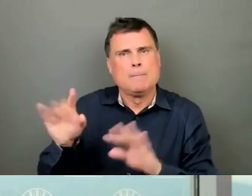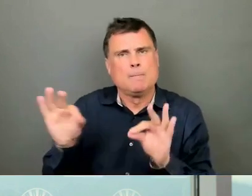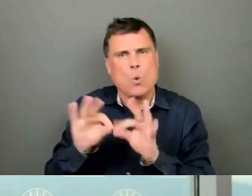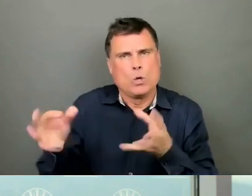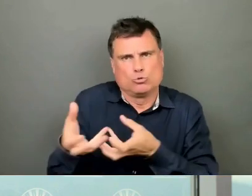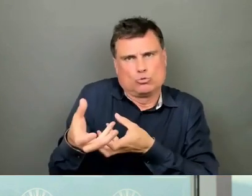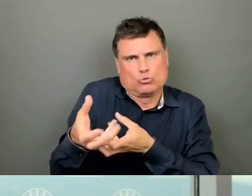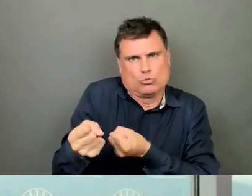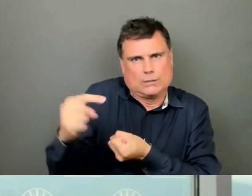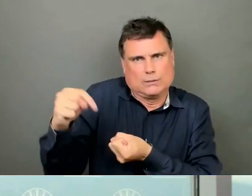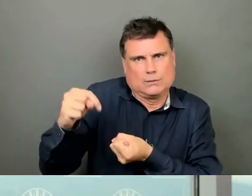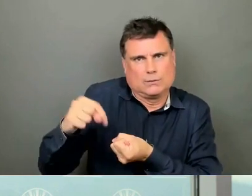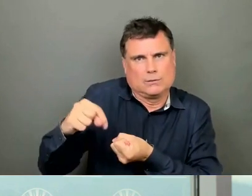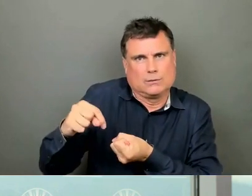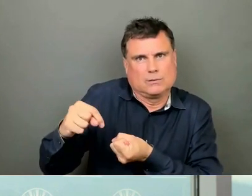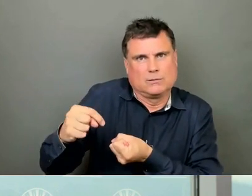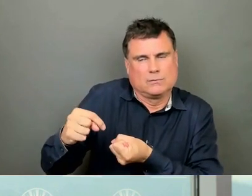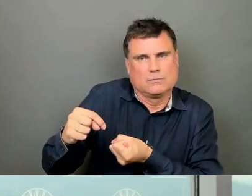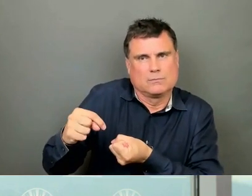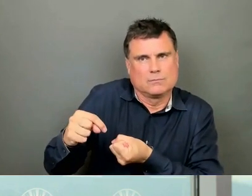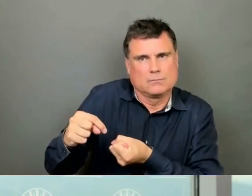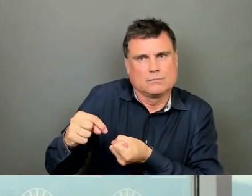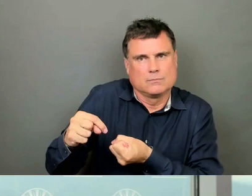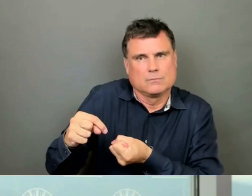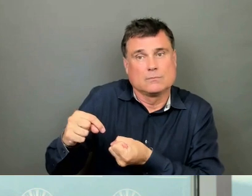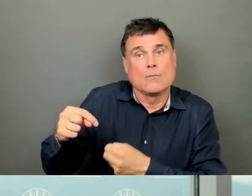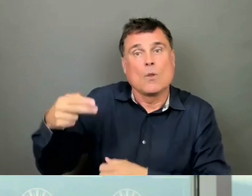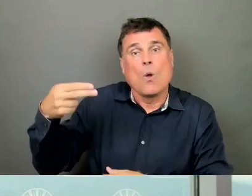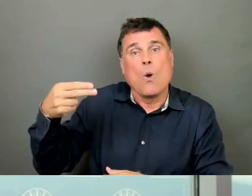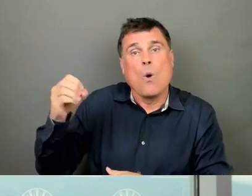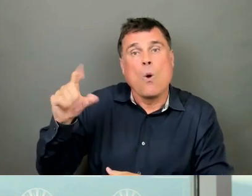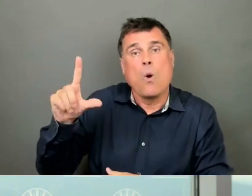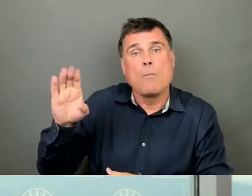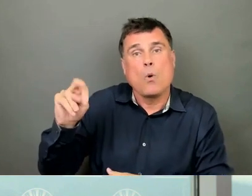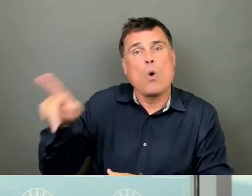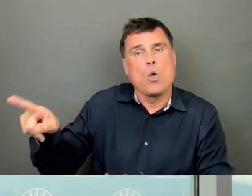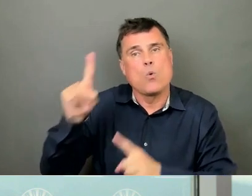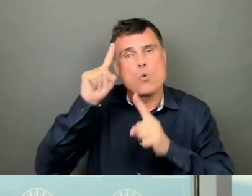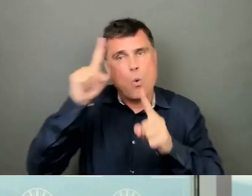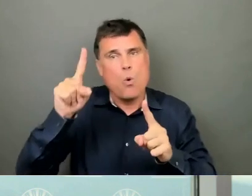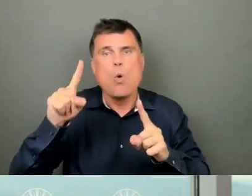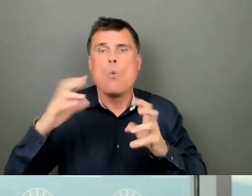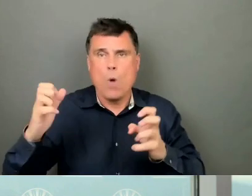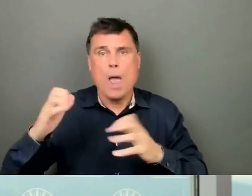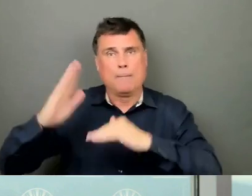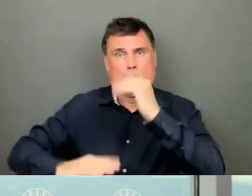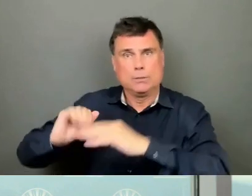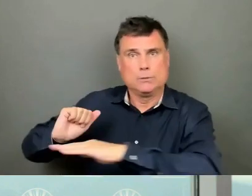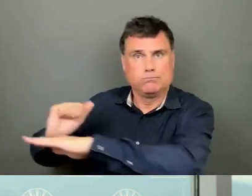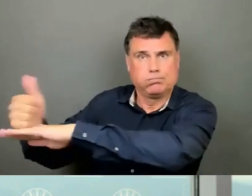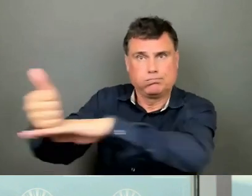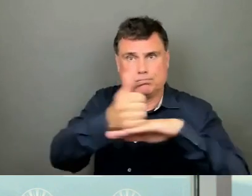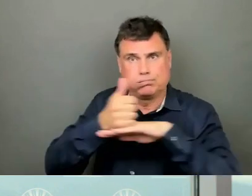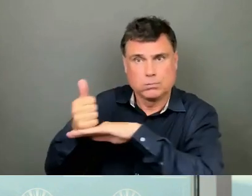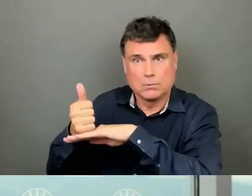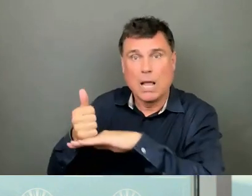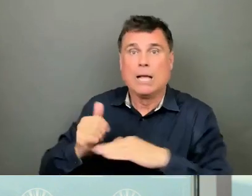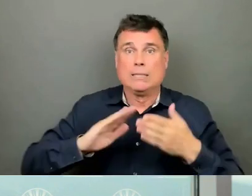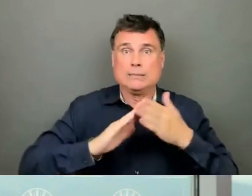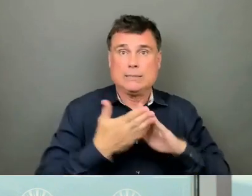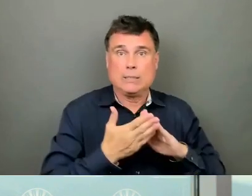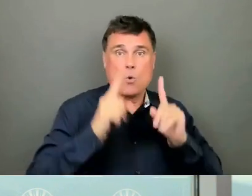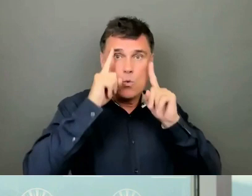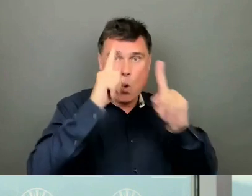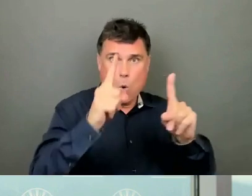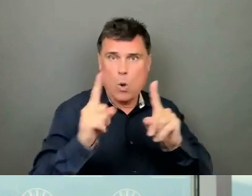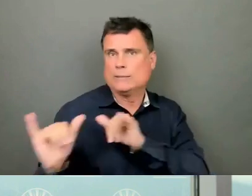At this point, believe that Holborn wants to get this housing open, and I believe the city of Vancouver wants to get these homes built too. Certainly